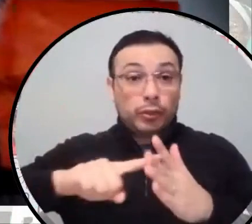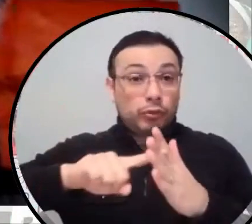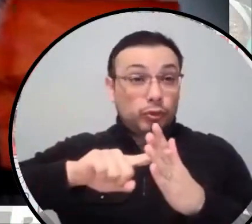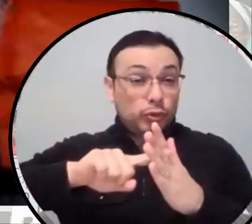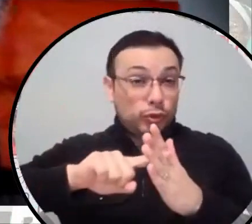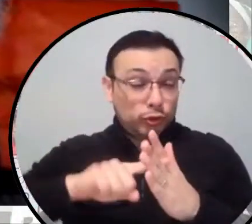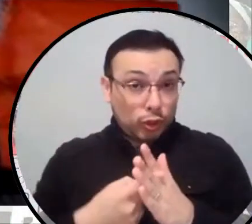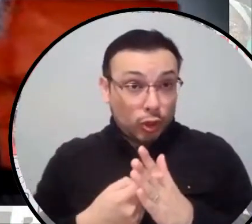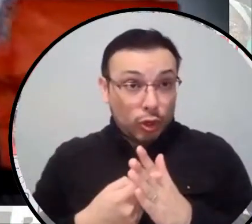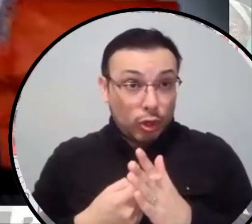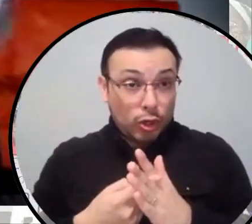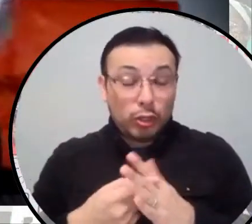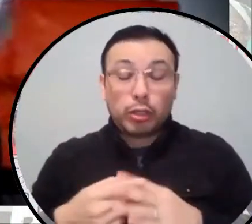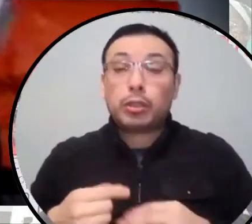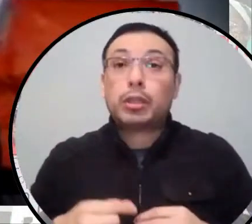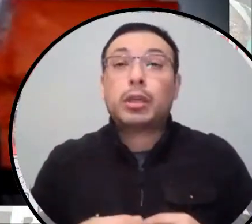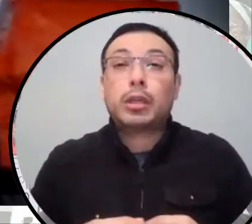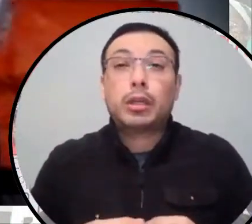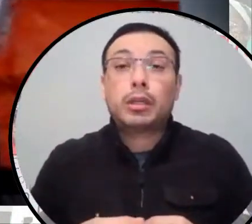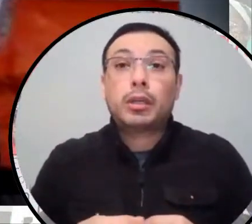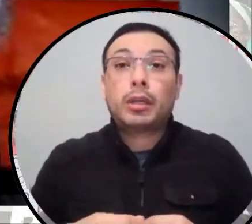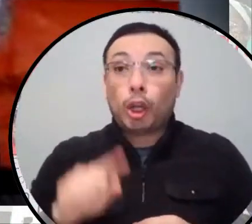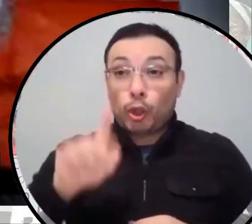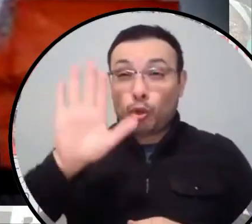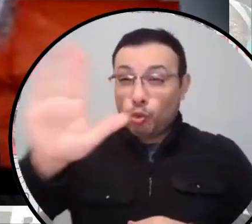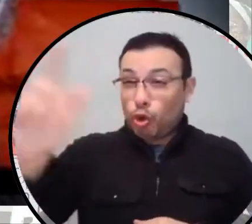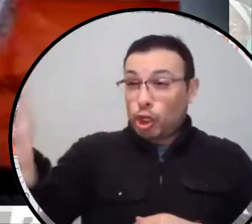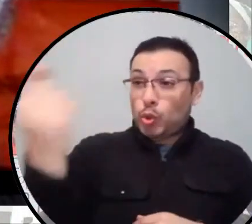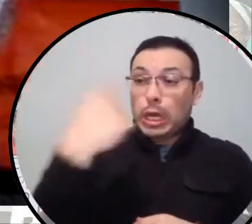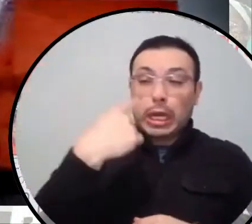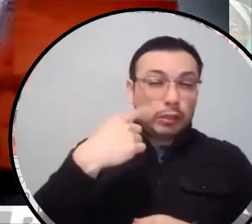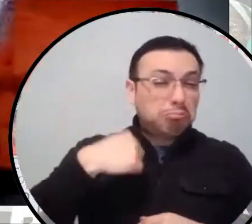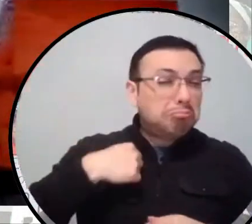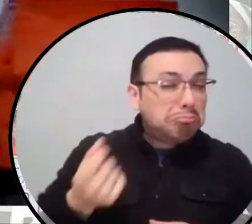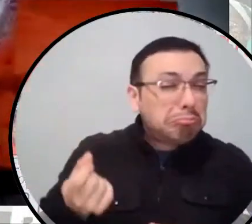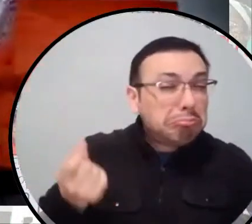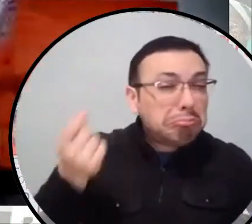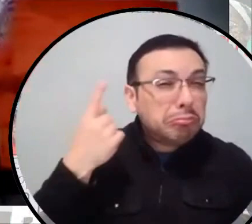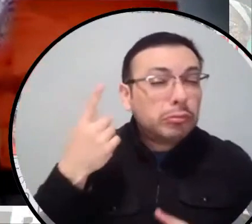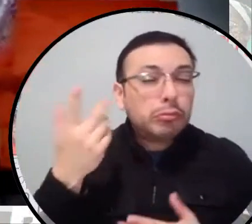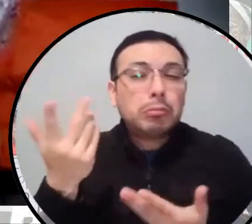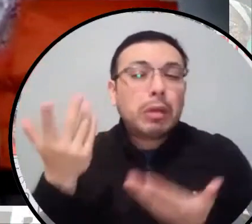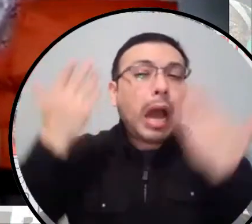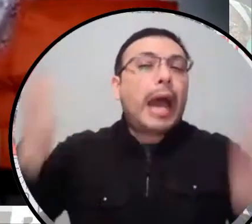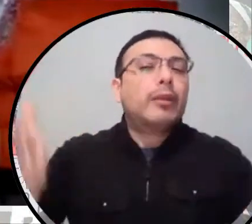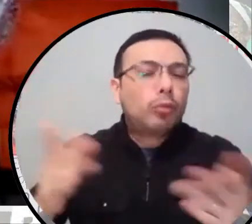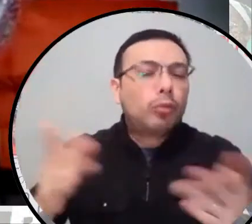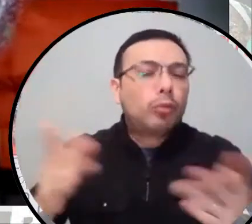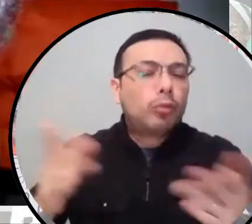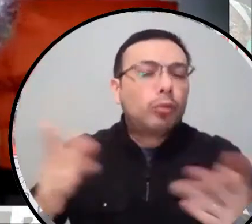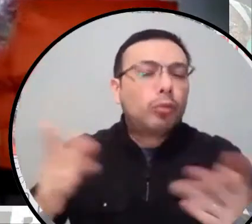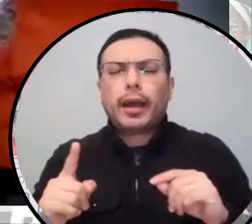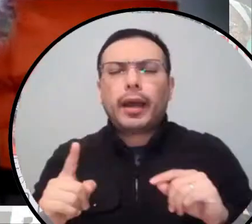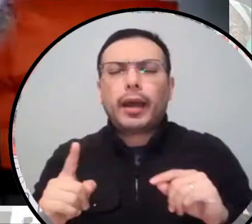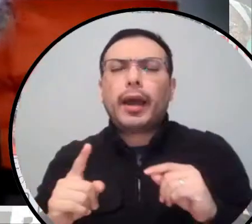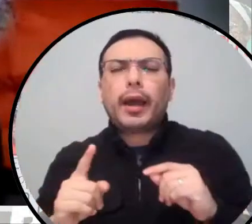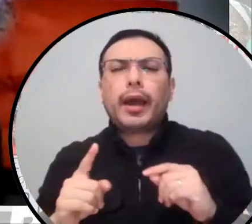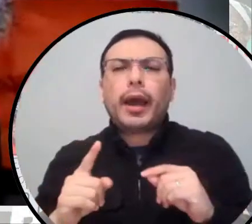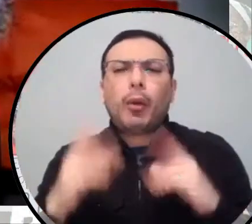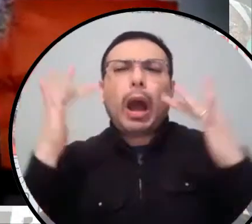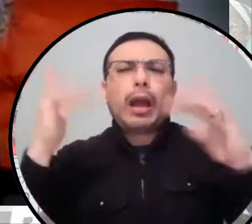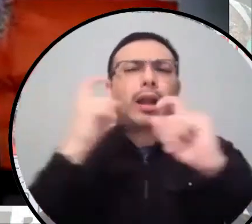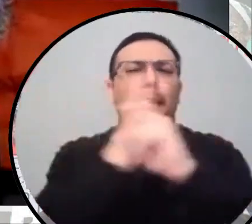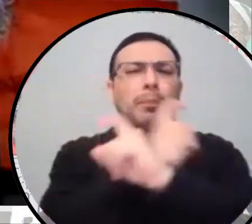of that question because that's, it's hard to answer, but I think there are a lot of things that we probably should, should, um, lift up. I mean,